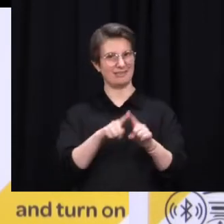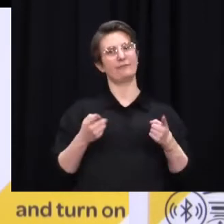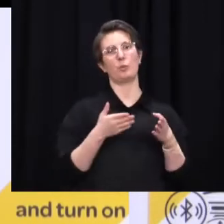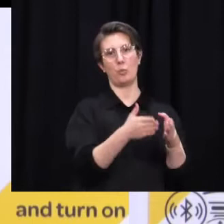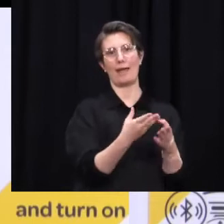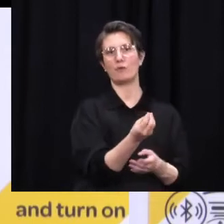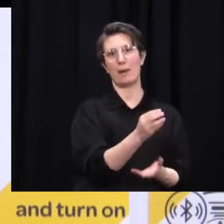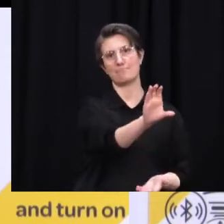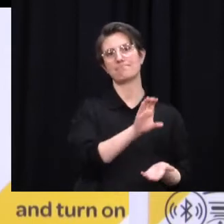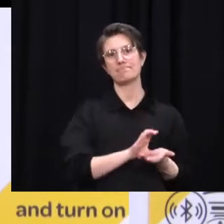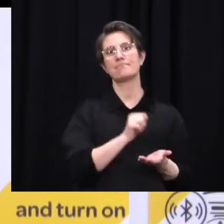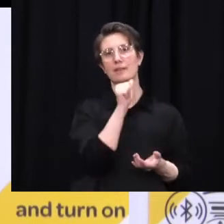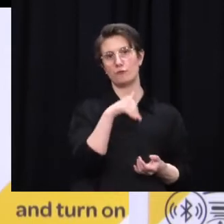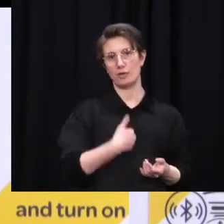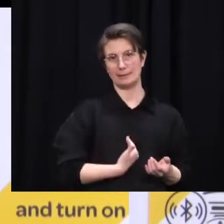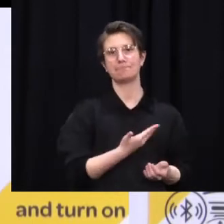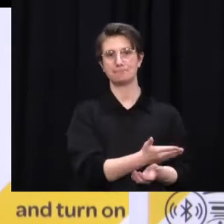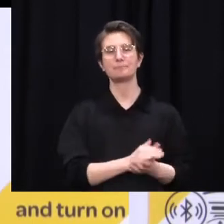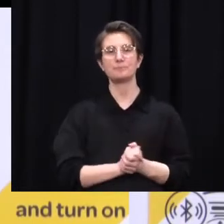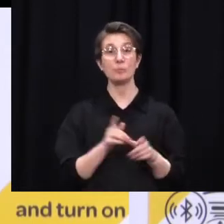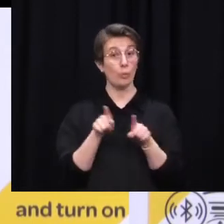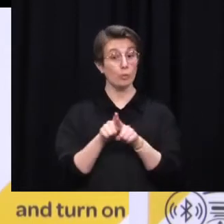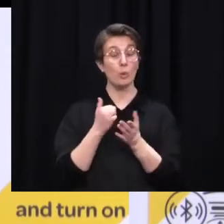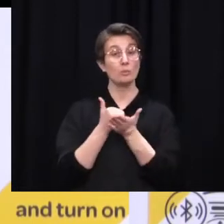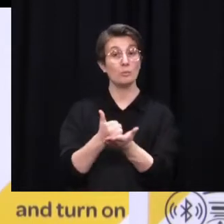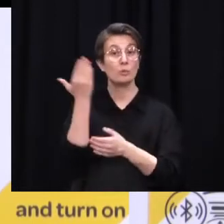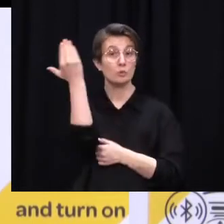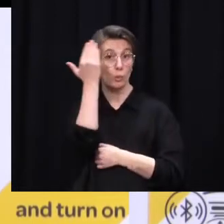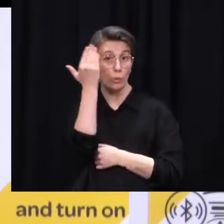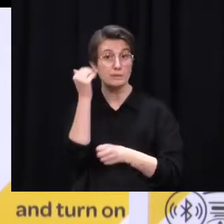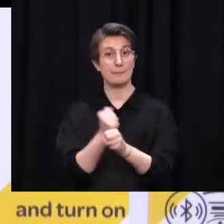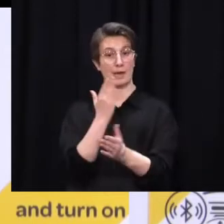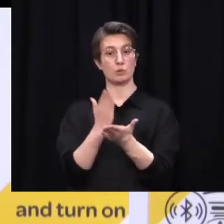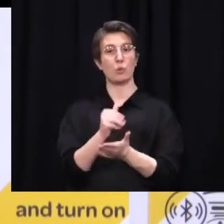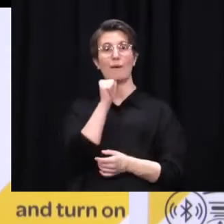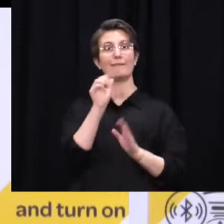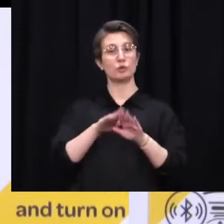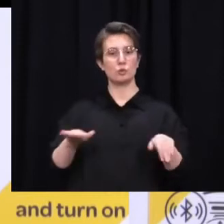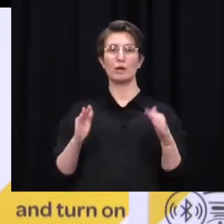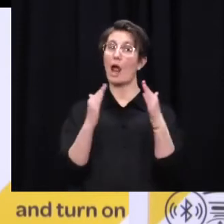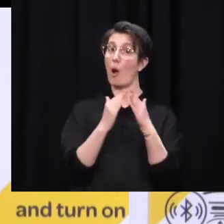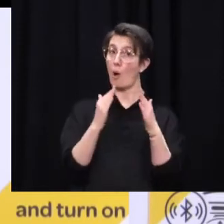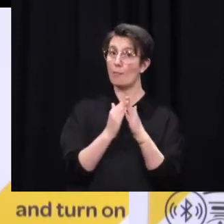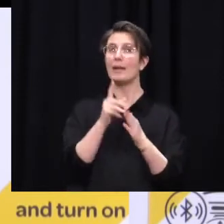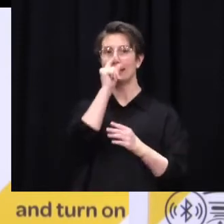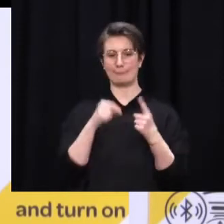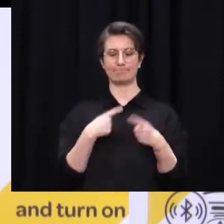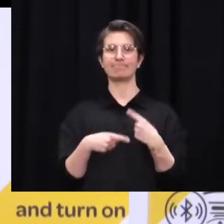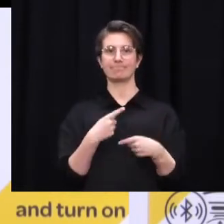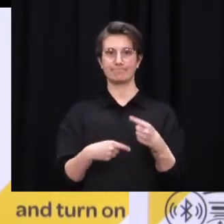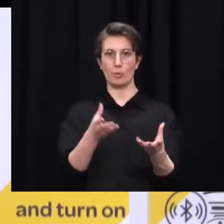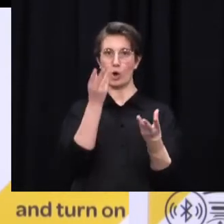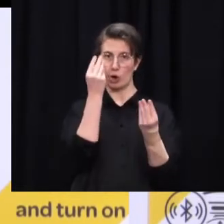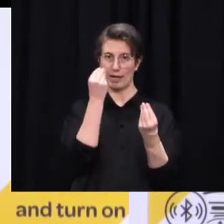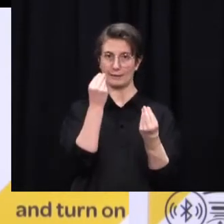people need to continue to learn from home. We are in the process of purchasing additional devices and making sure that we have